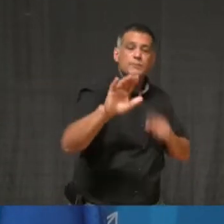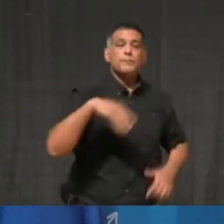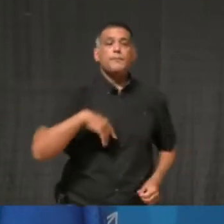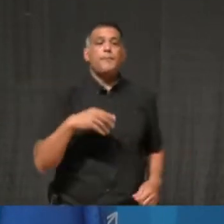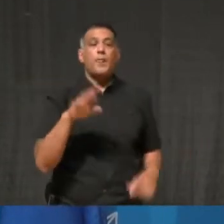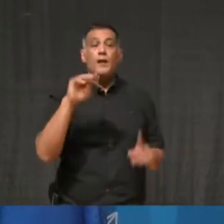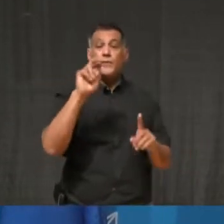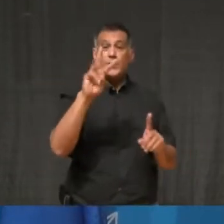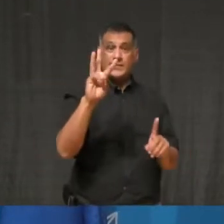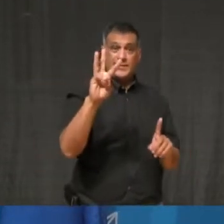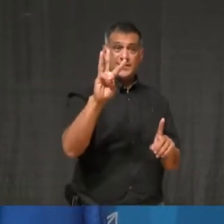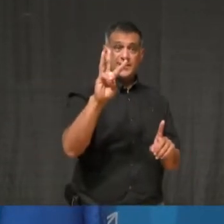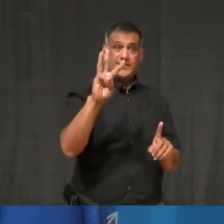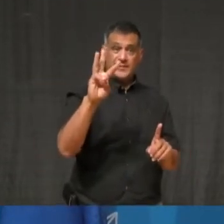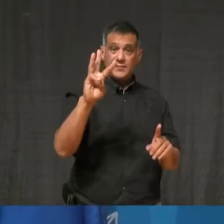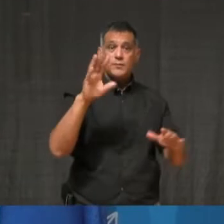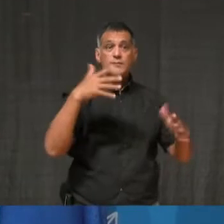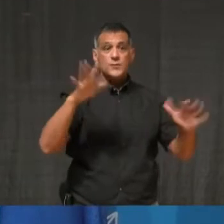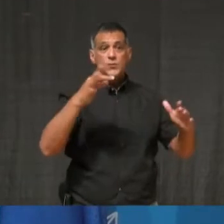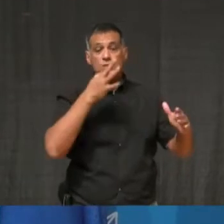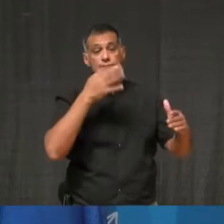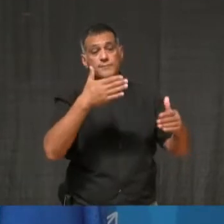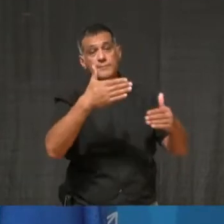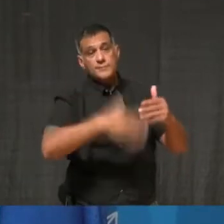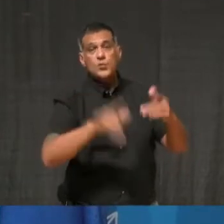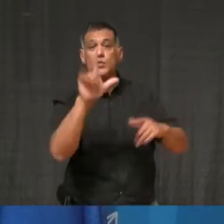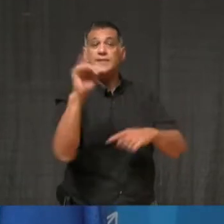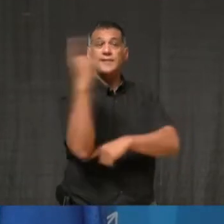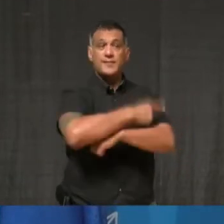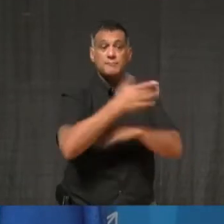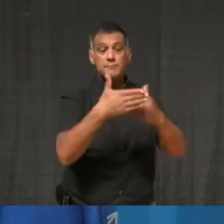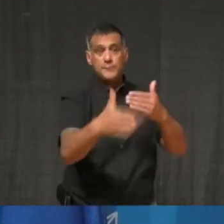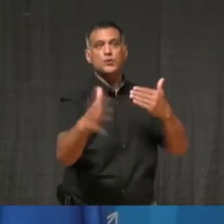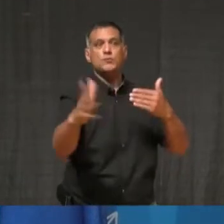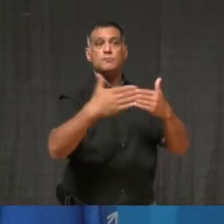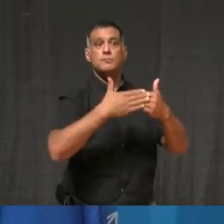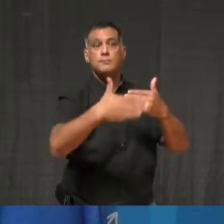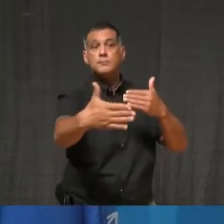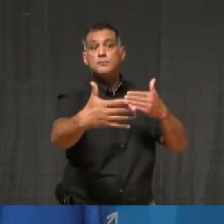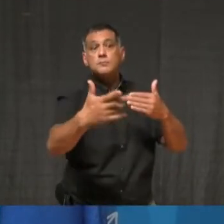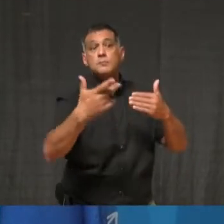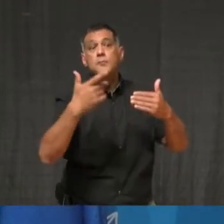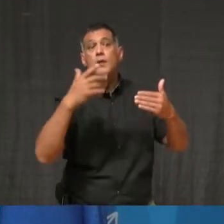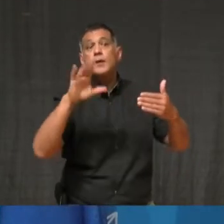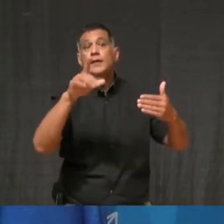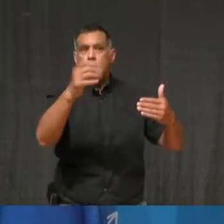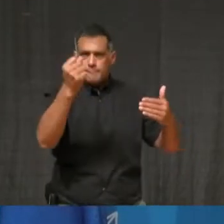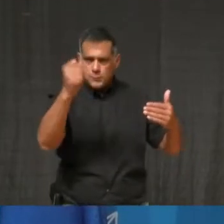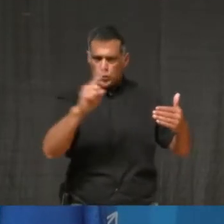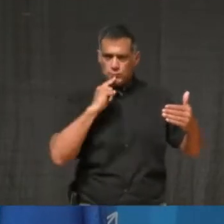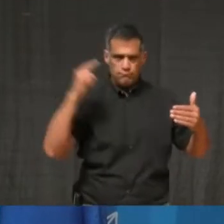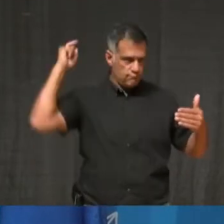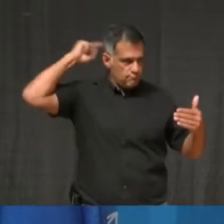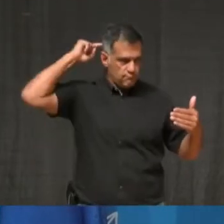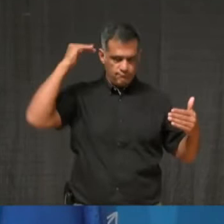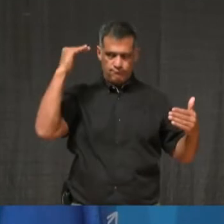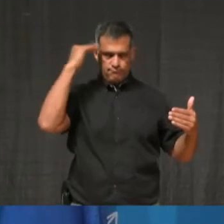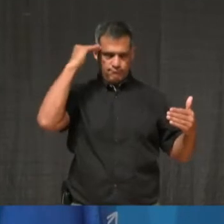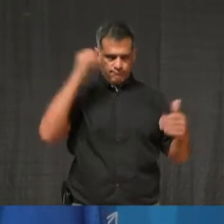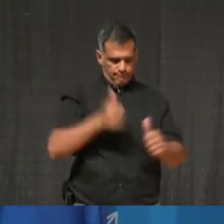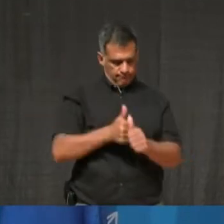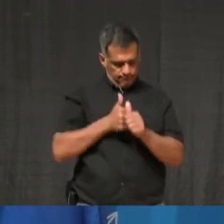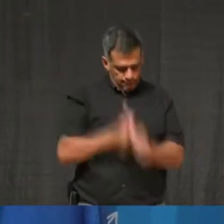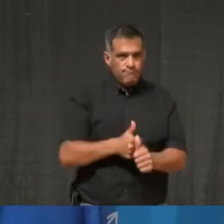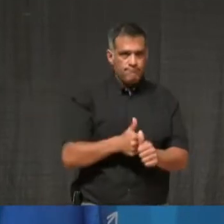side, then we need to figure out how we're going to make sure we keep contacts or interactions down on some other side. Global experience shows, for